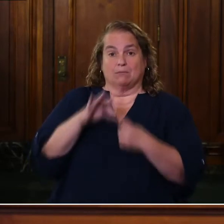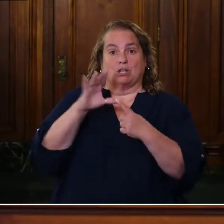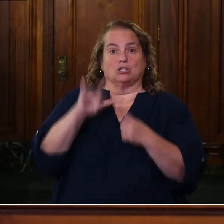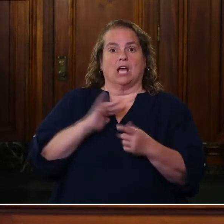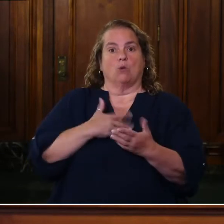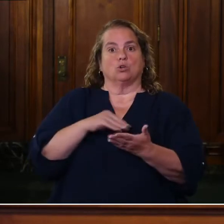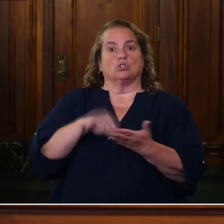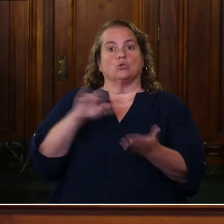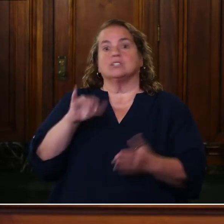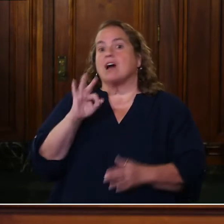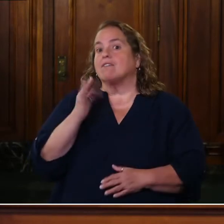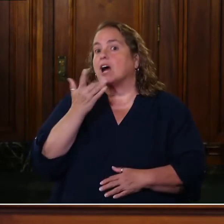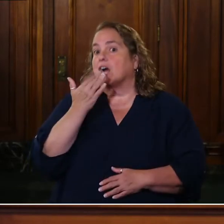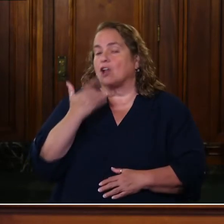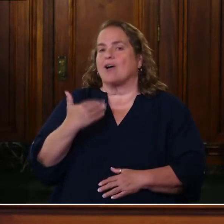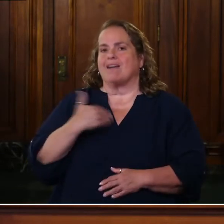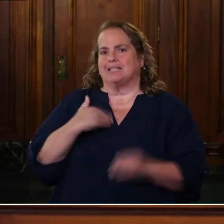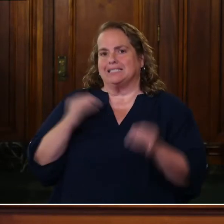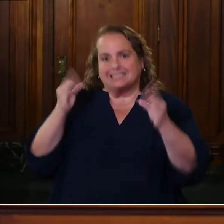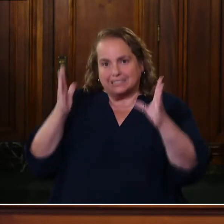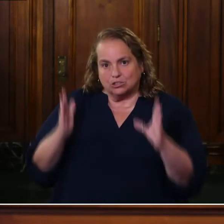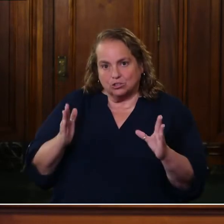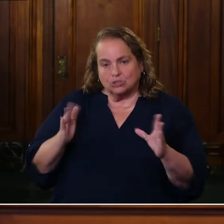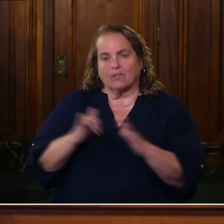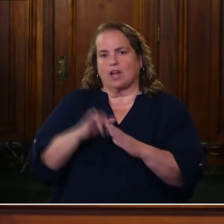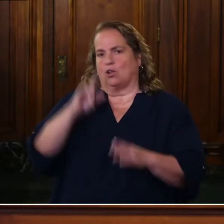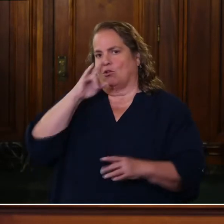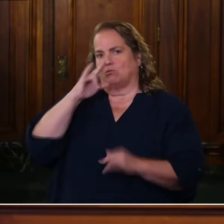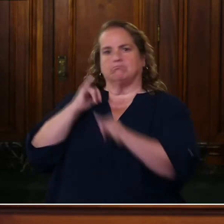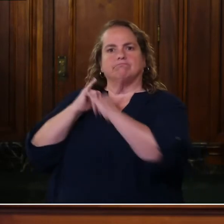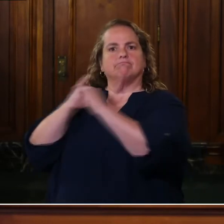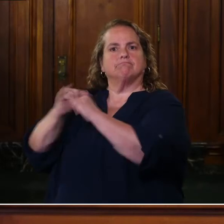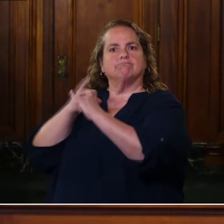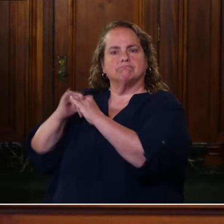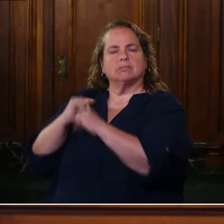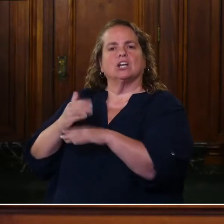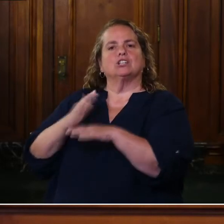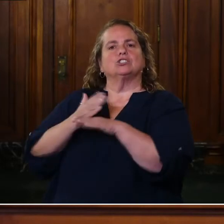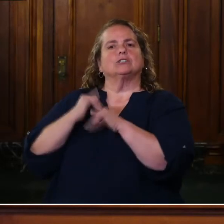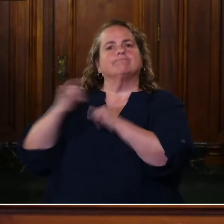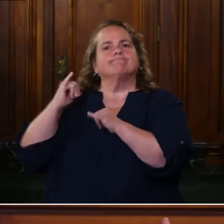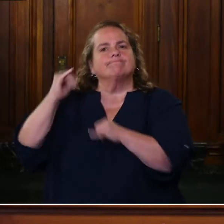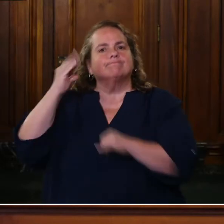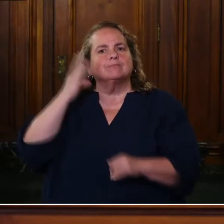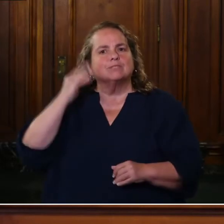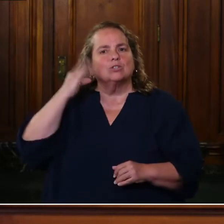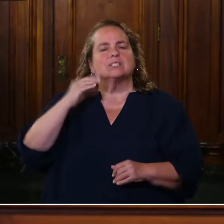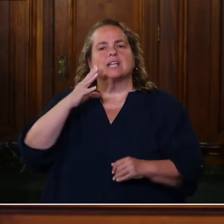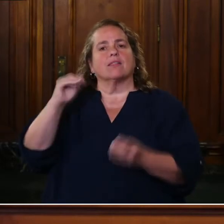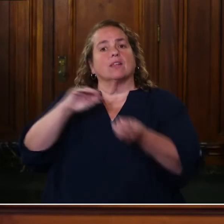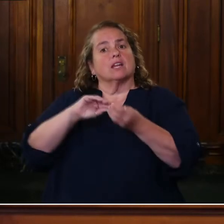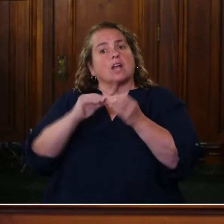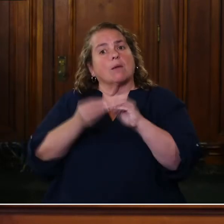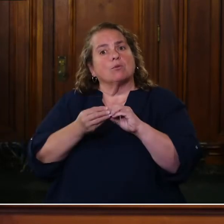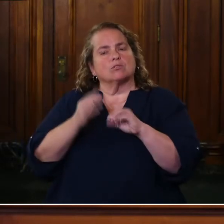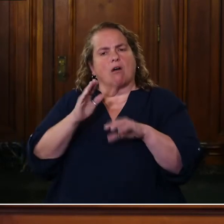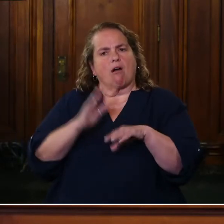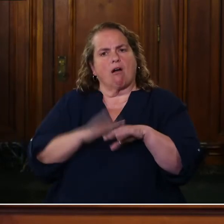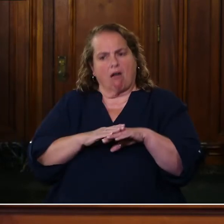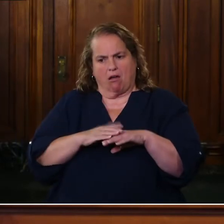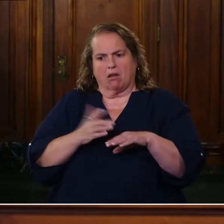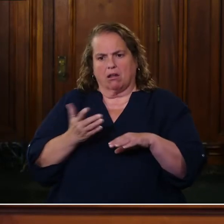students of color have, uh, teachers. Uh, that look like them and, and share some of their experiences and, and the numbers on attainment.